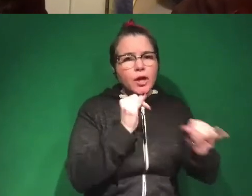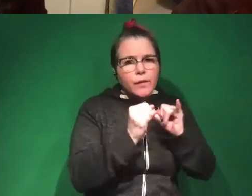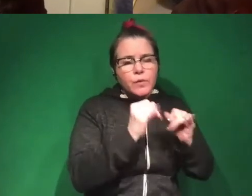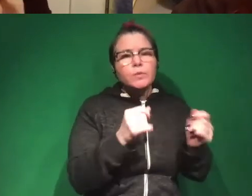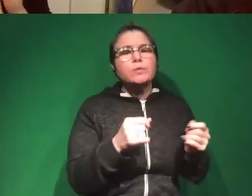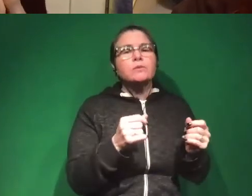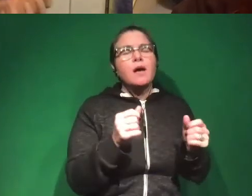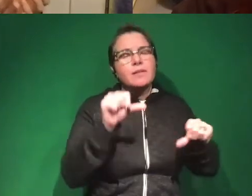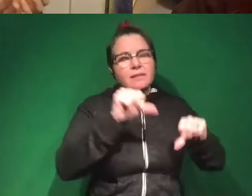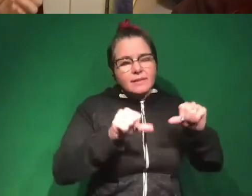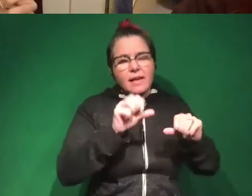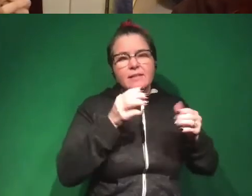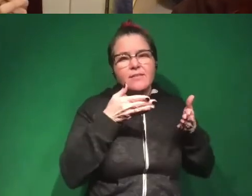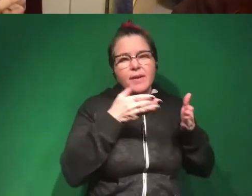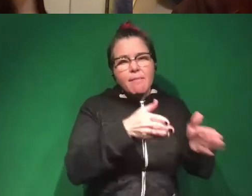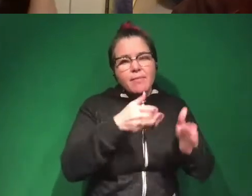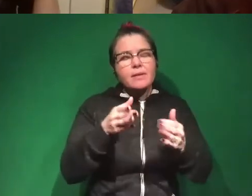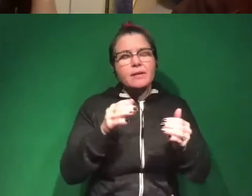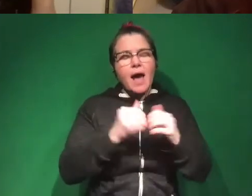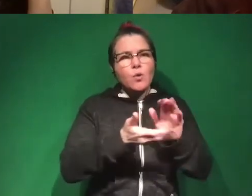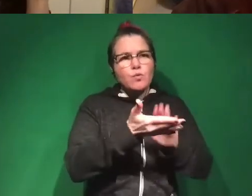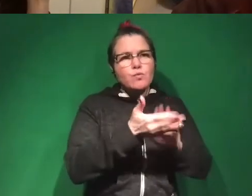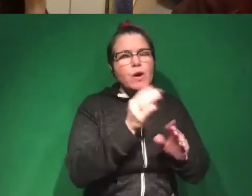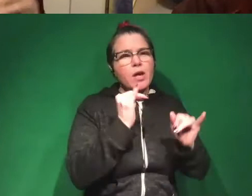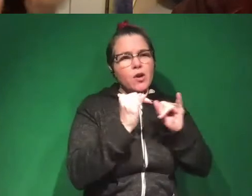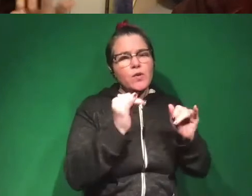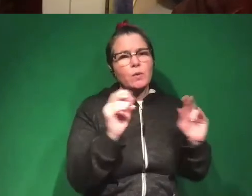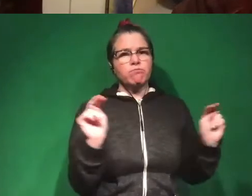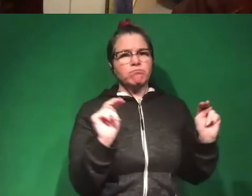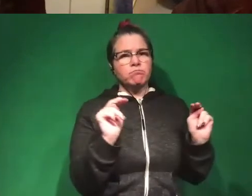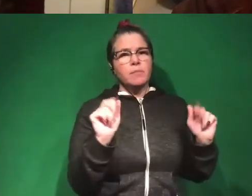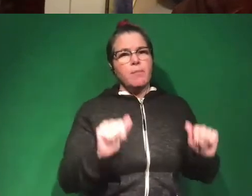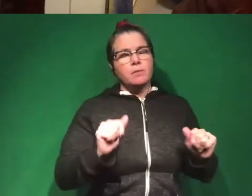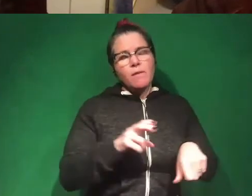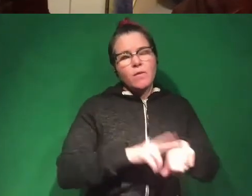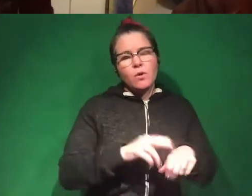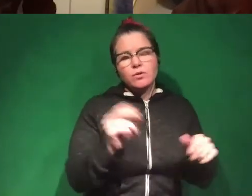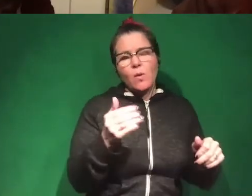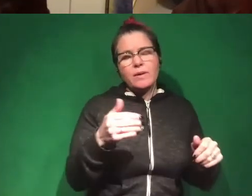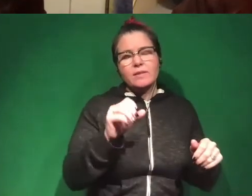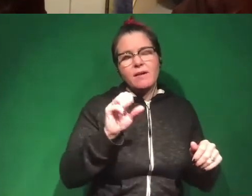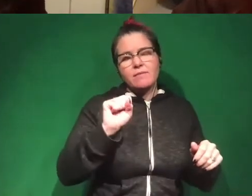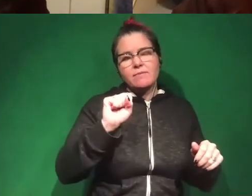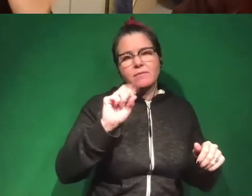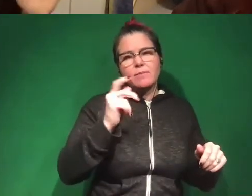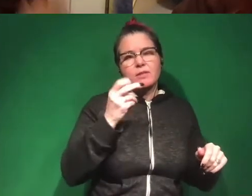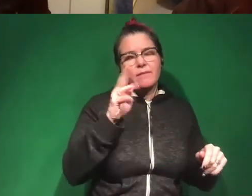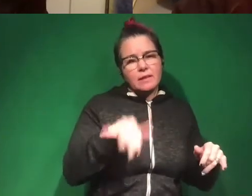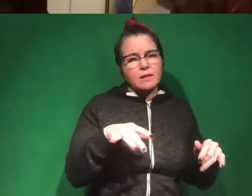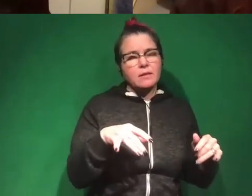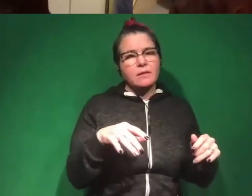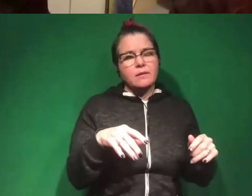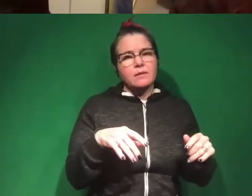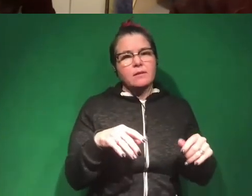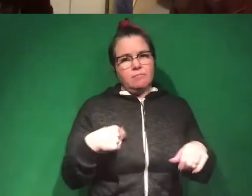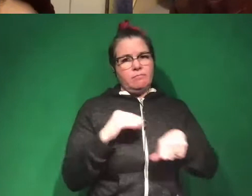there about how to run an interview in a way that's as objective as possible. Of course, there's always going to be subjectivity, but questions like, so here's an